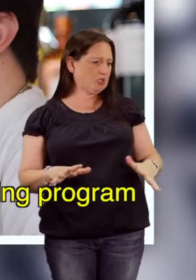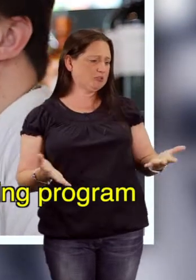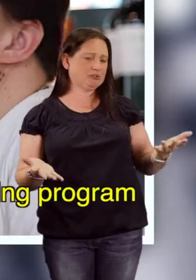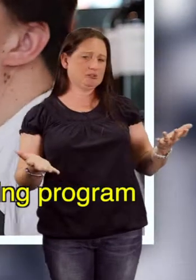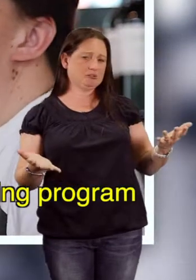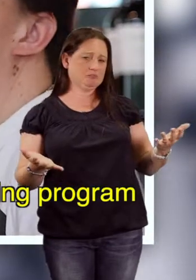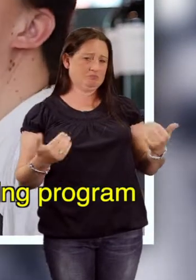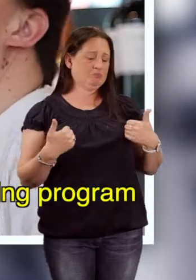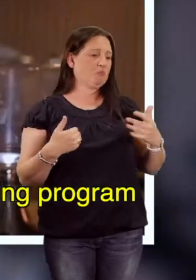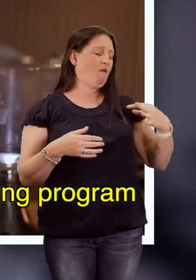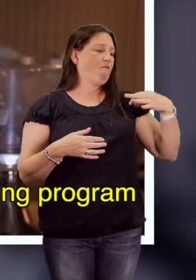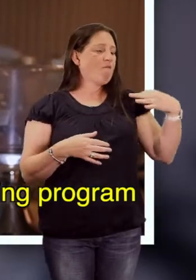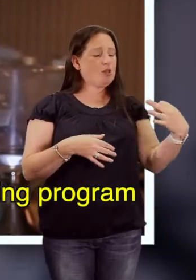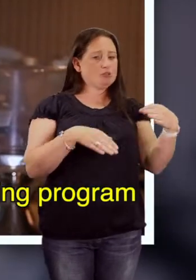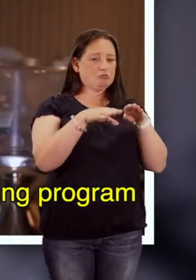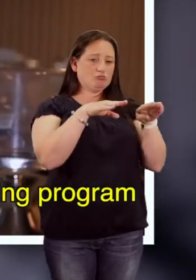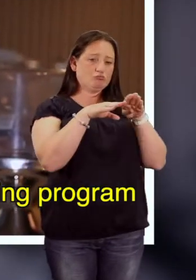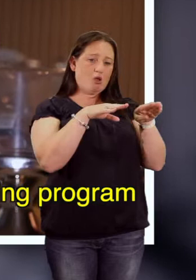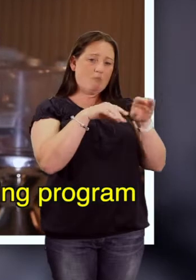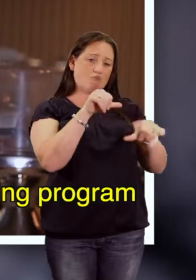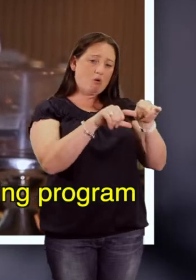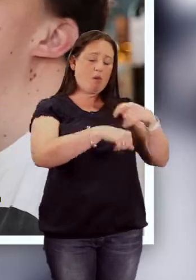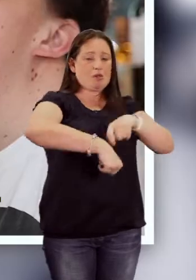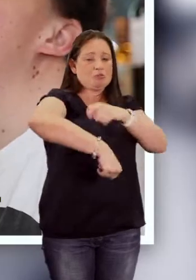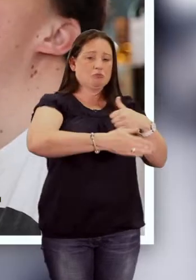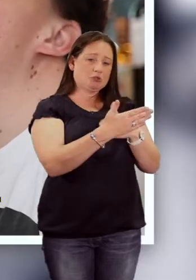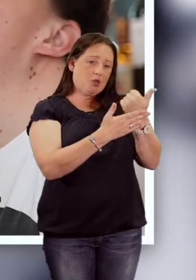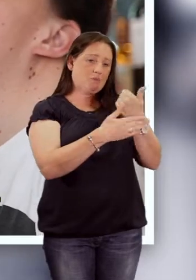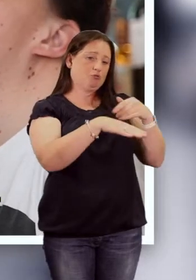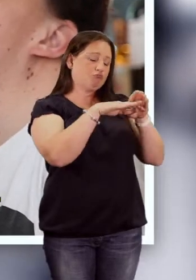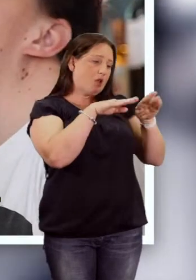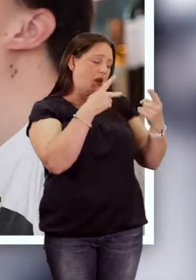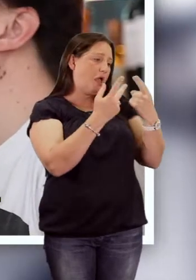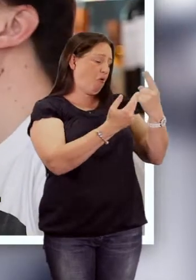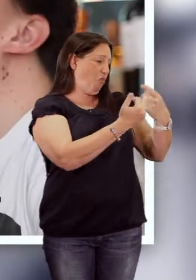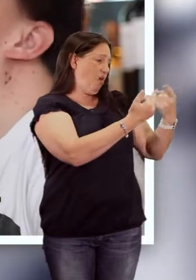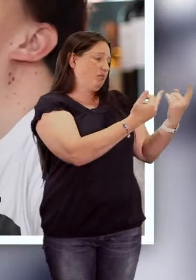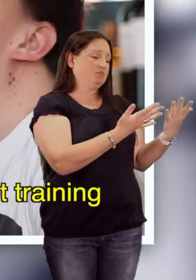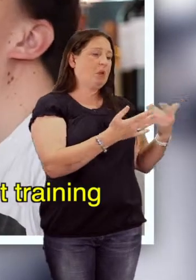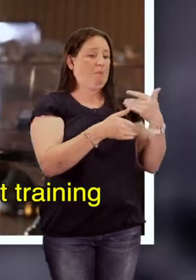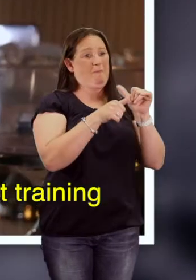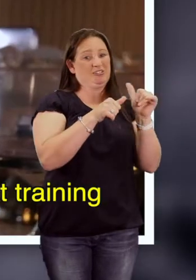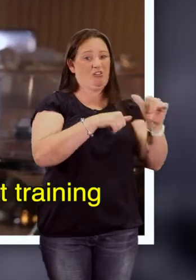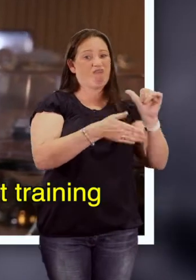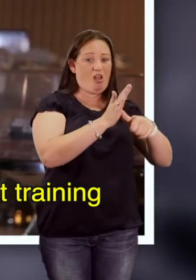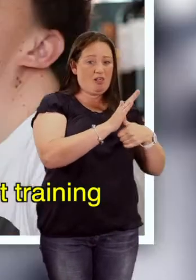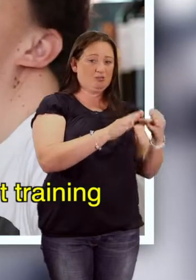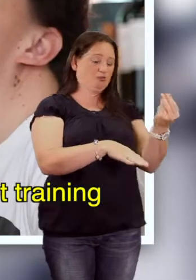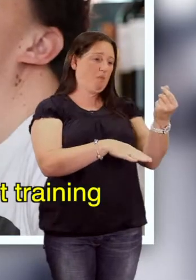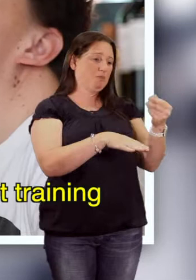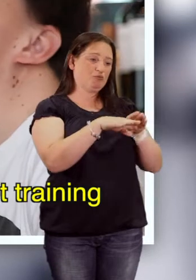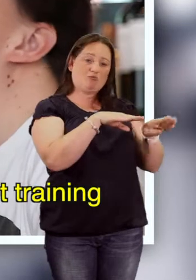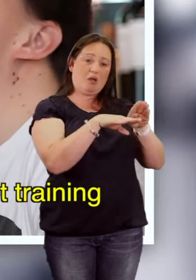Well I'm doing a volunteering training program. Doing catering skills. I'm training like anyone. Well better. Well some